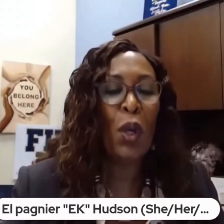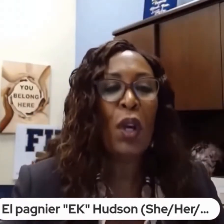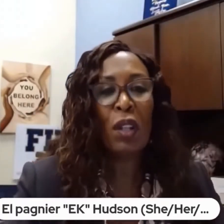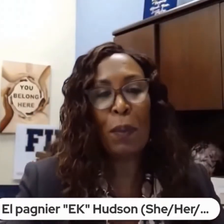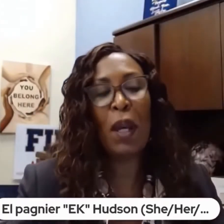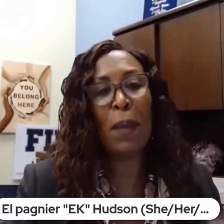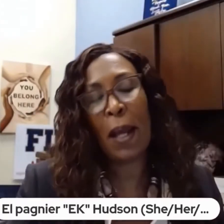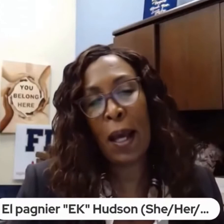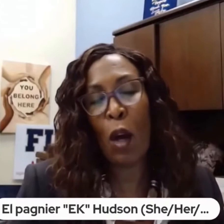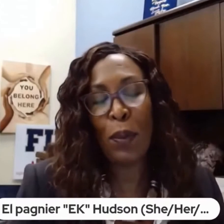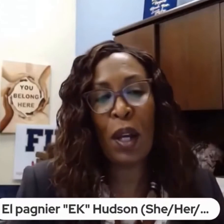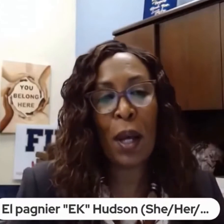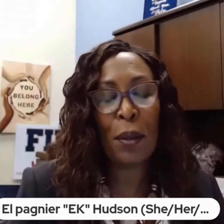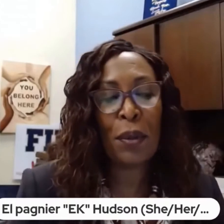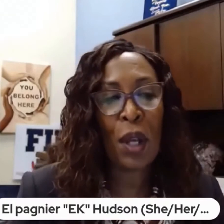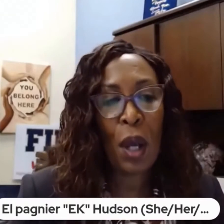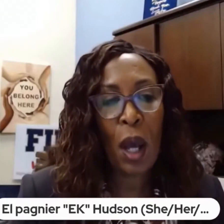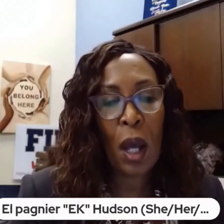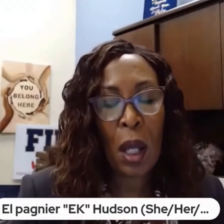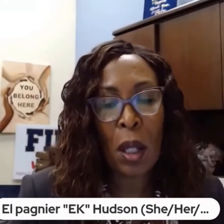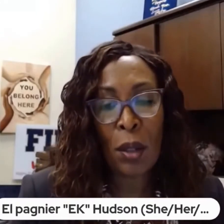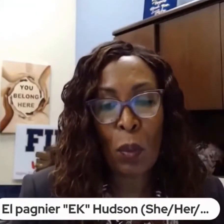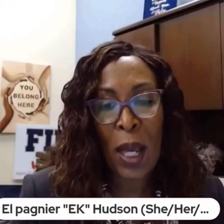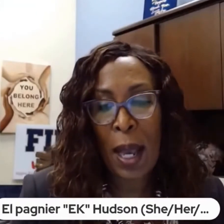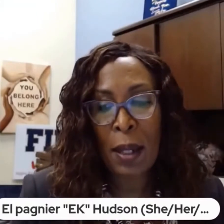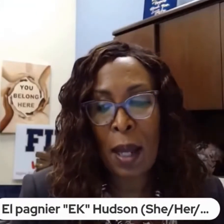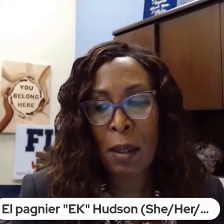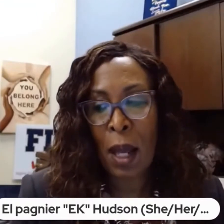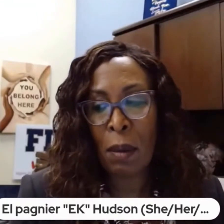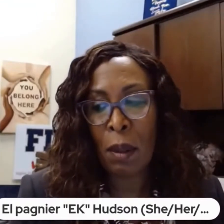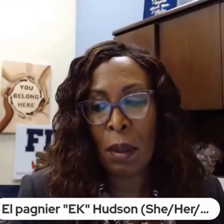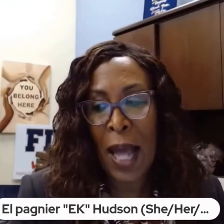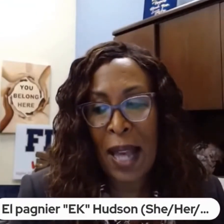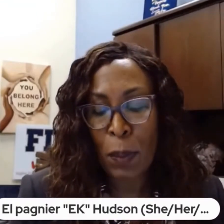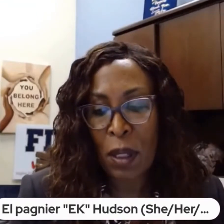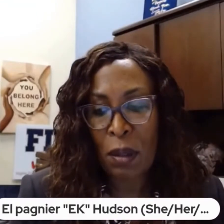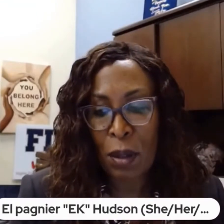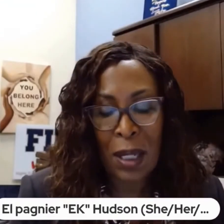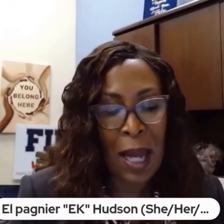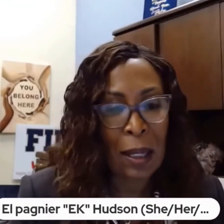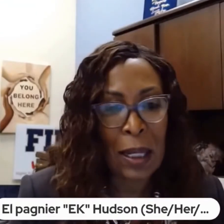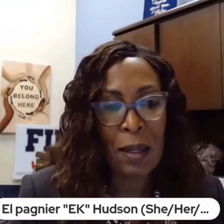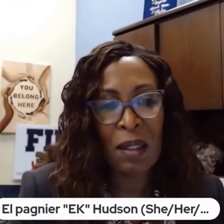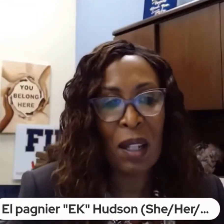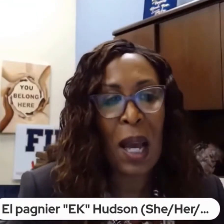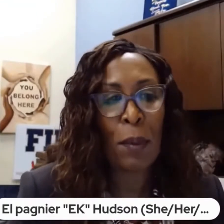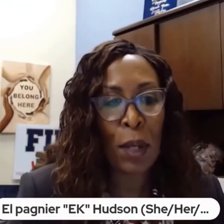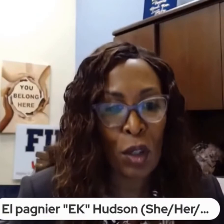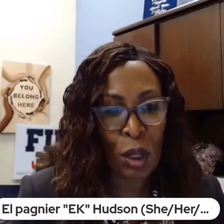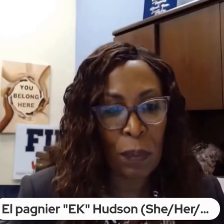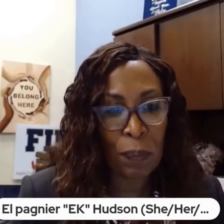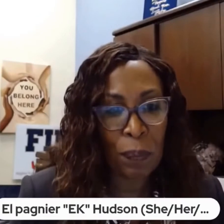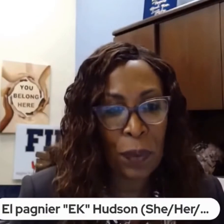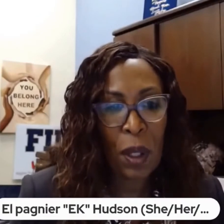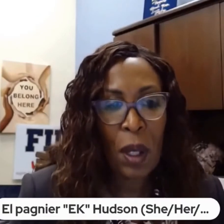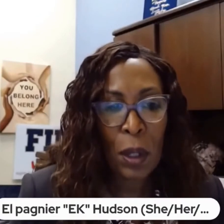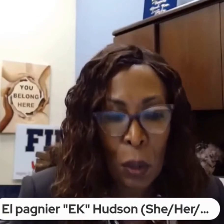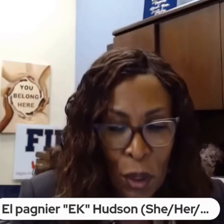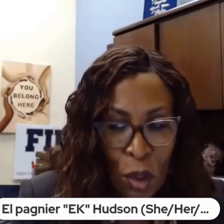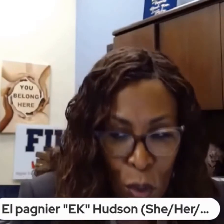help you to be able to help to others uh along the way and and and and last but certainly not least is collaboration